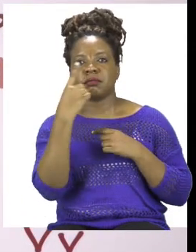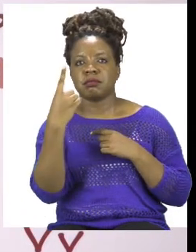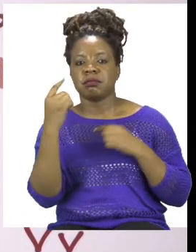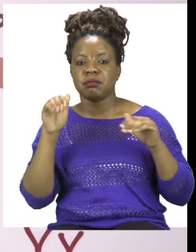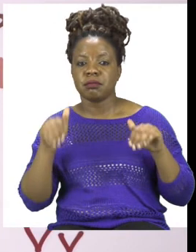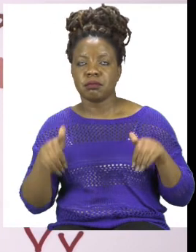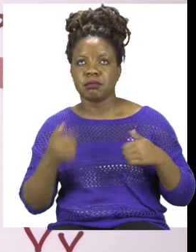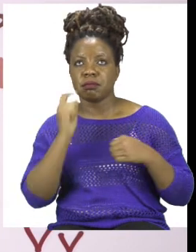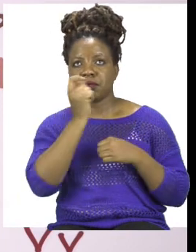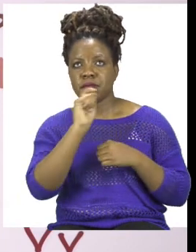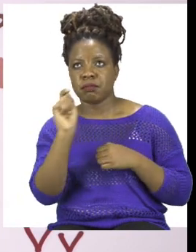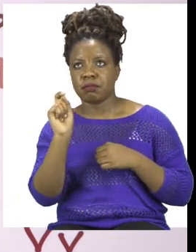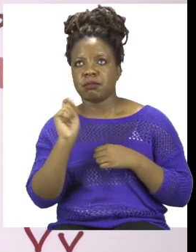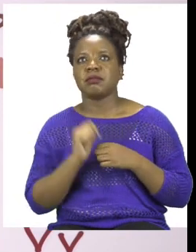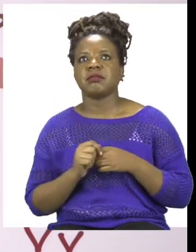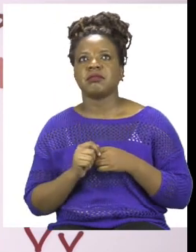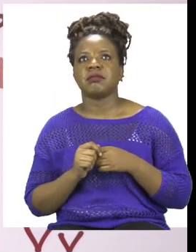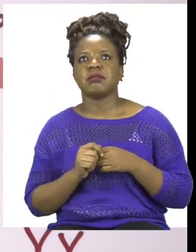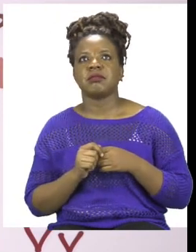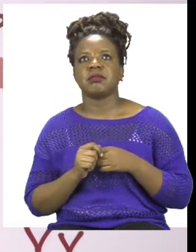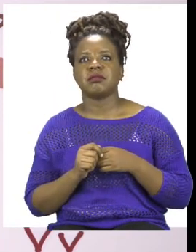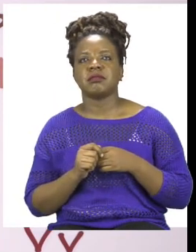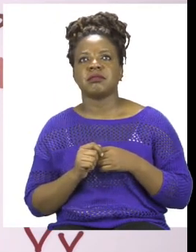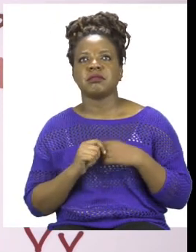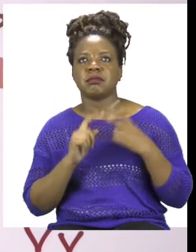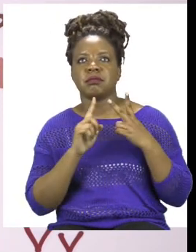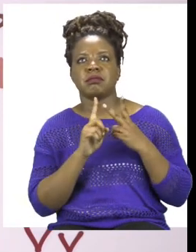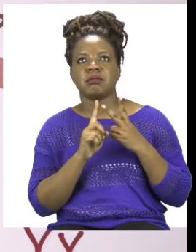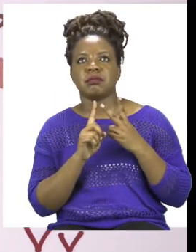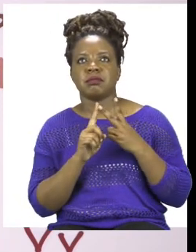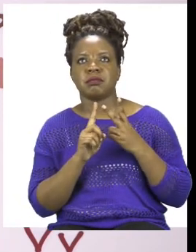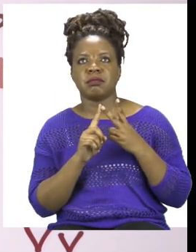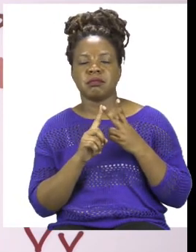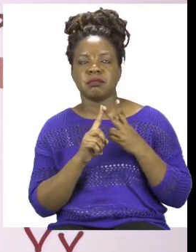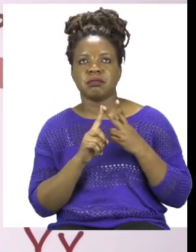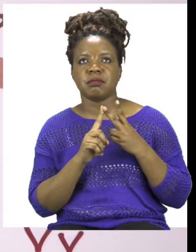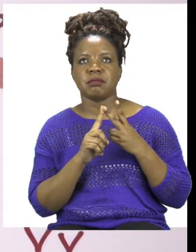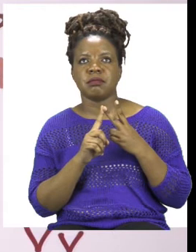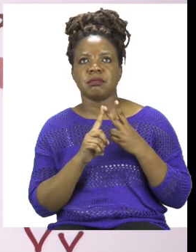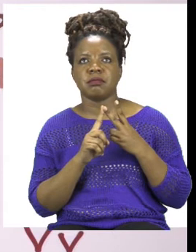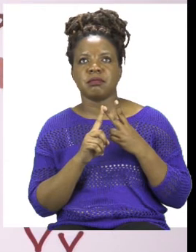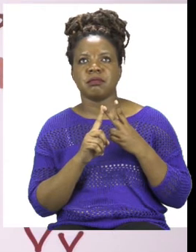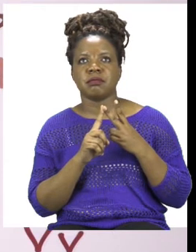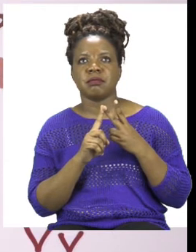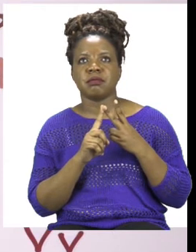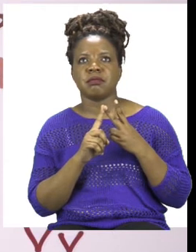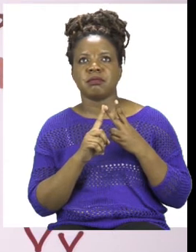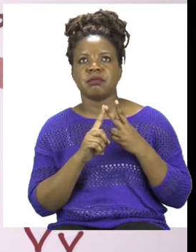And then we are also going to take the girls number. Which is